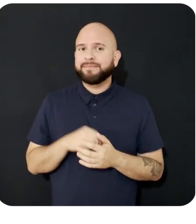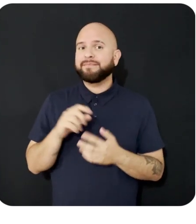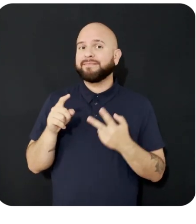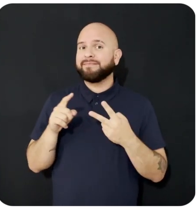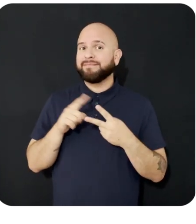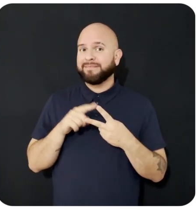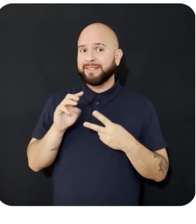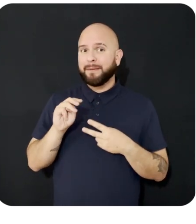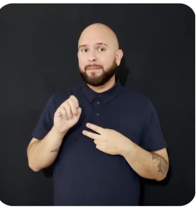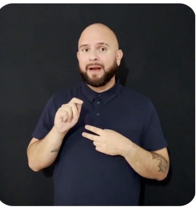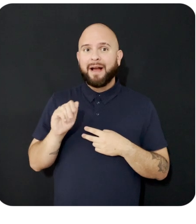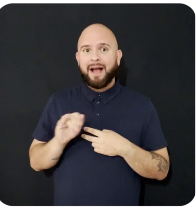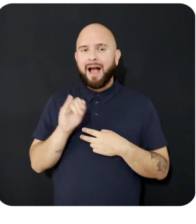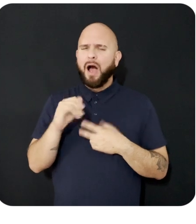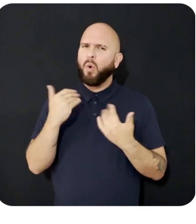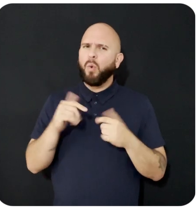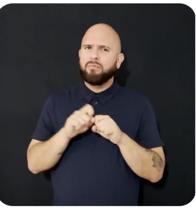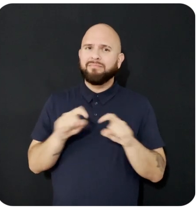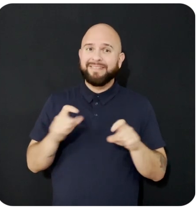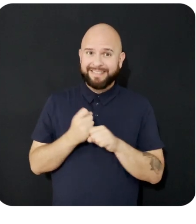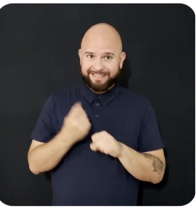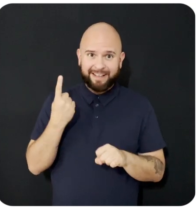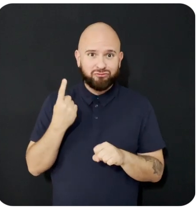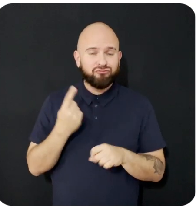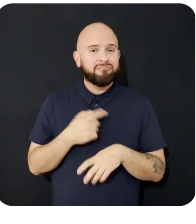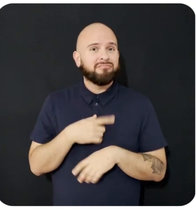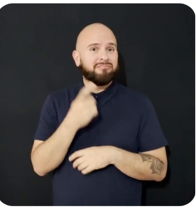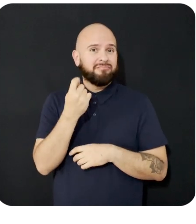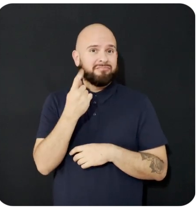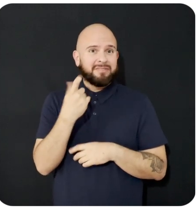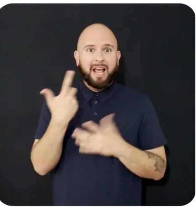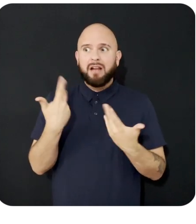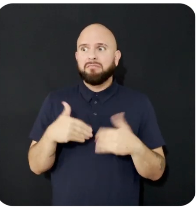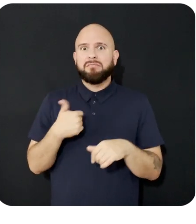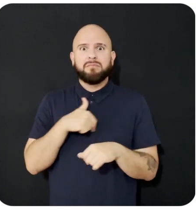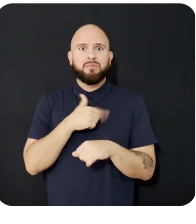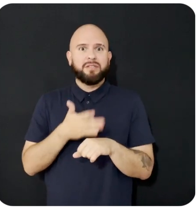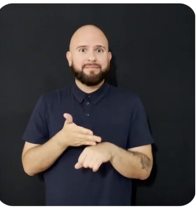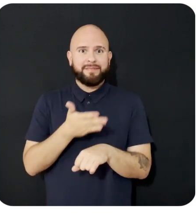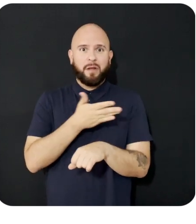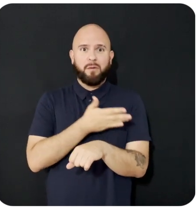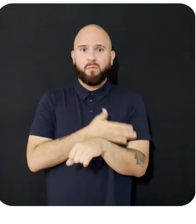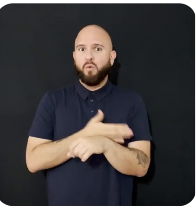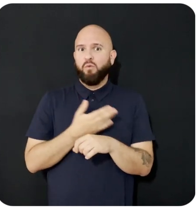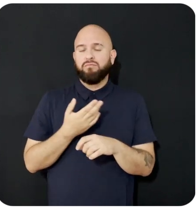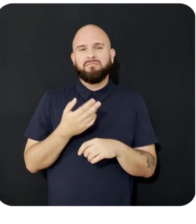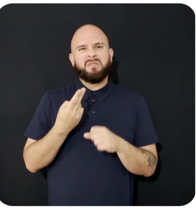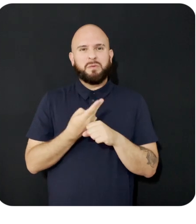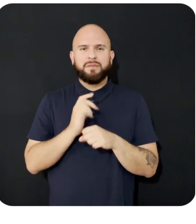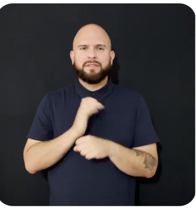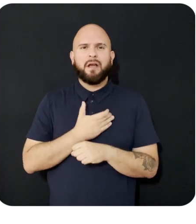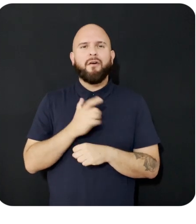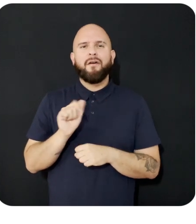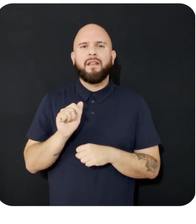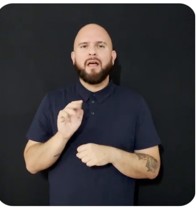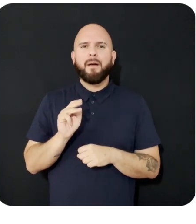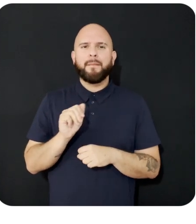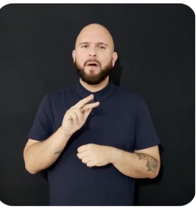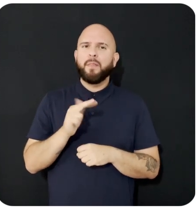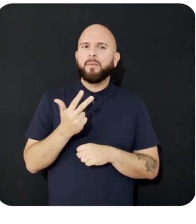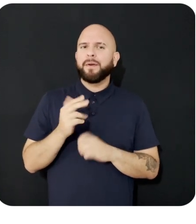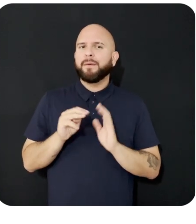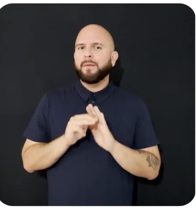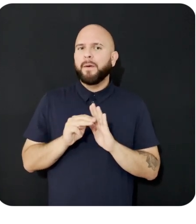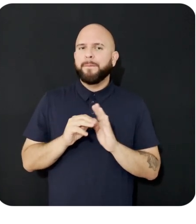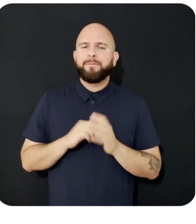substantially improved its capabilities across our family of apps with the LAMAS 3 model. Meta AI